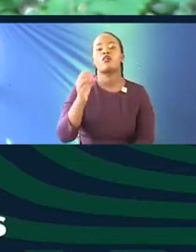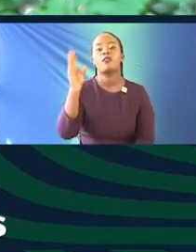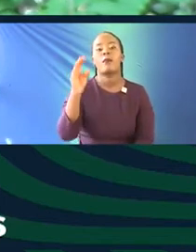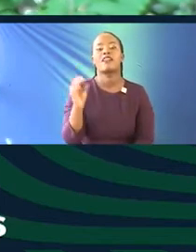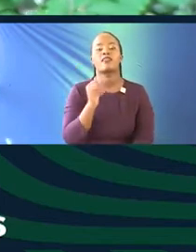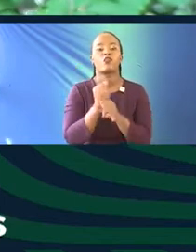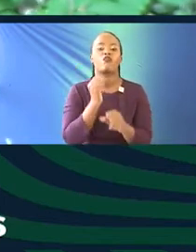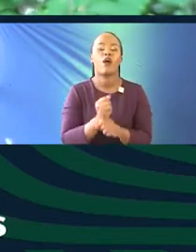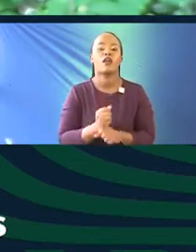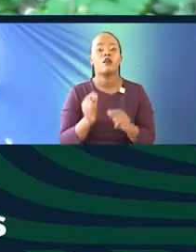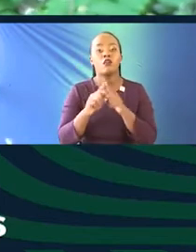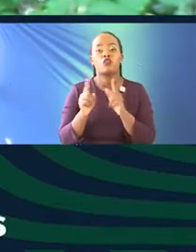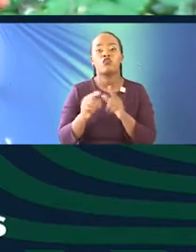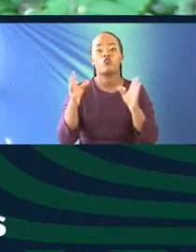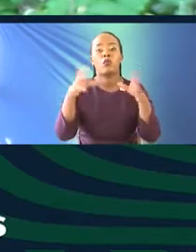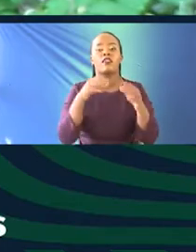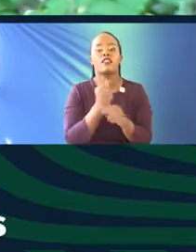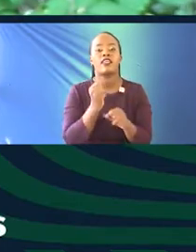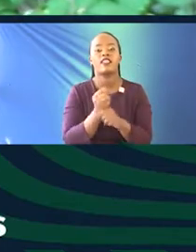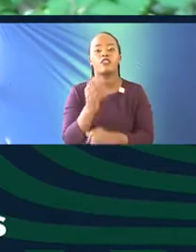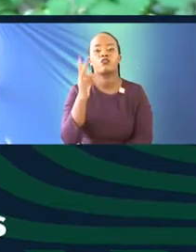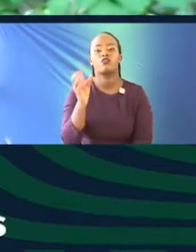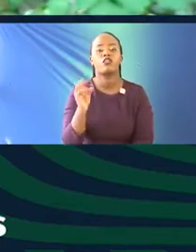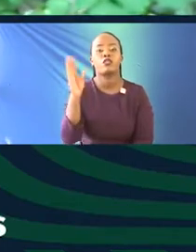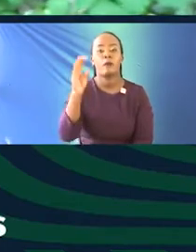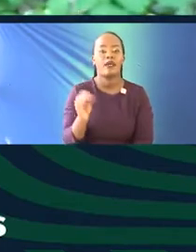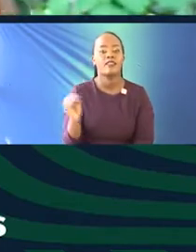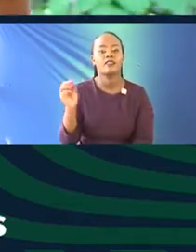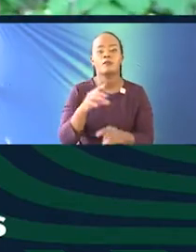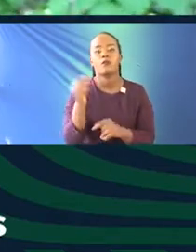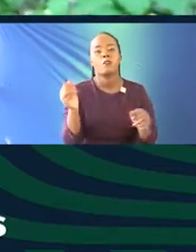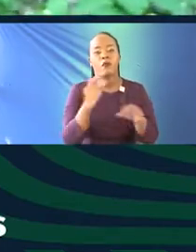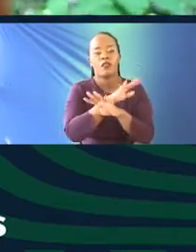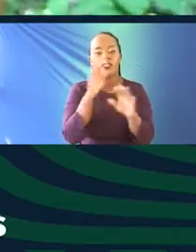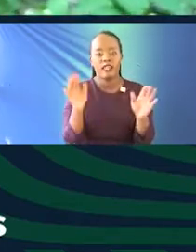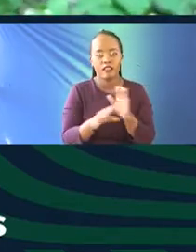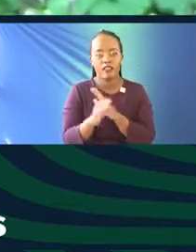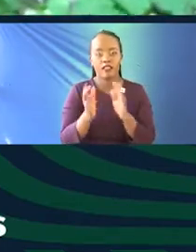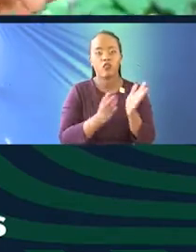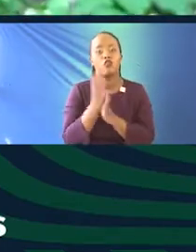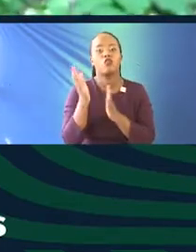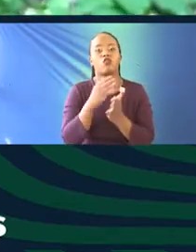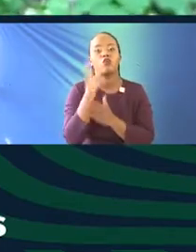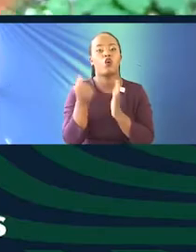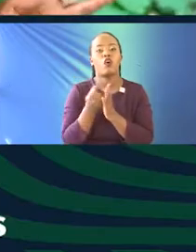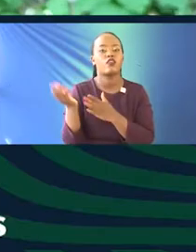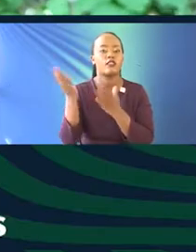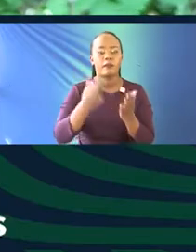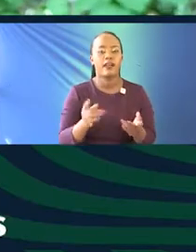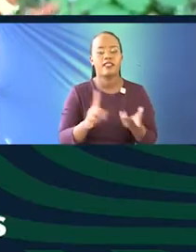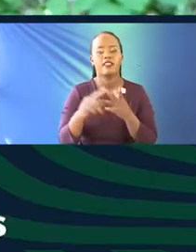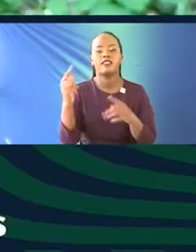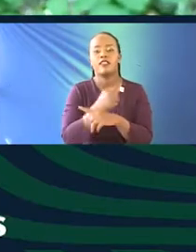work that we do. And I'd say community engagement is 40% of the work that we do. And everything else is in between the distributorship, the supply chain,